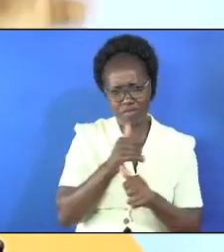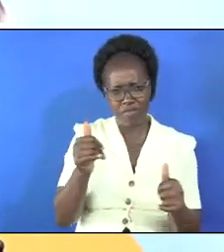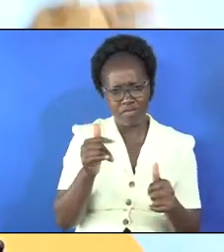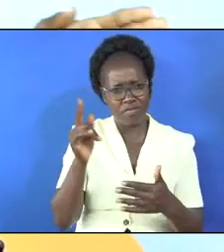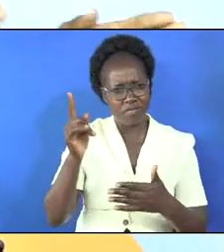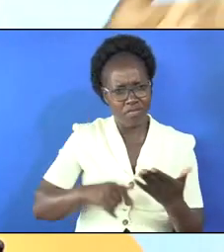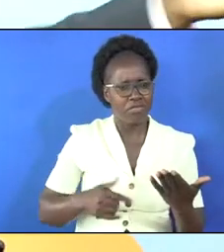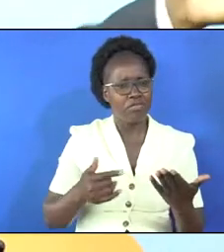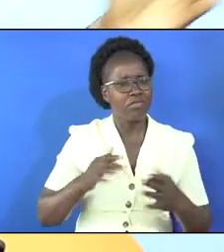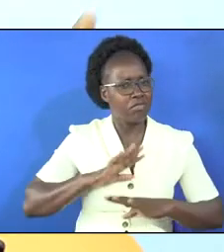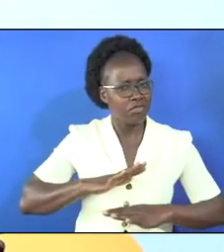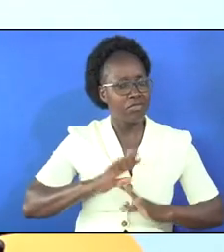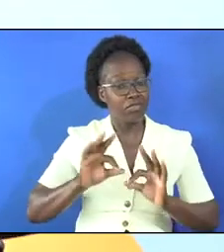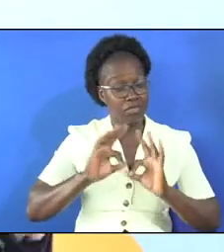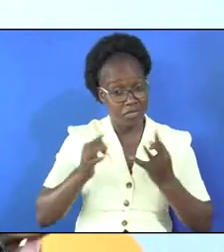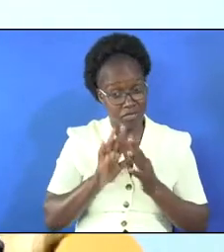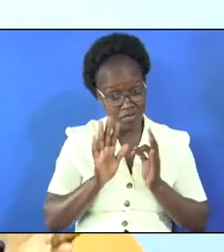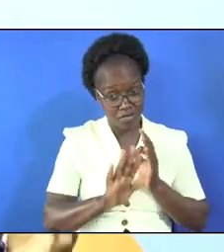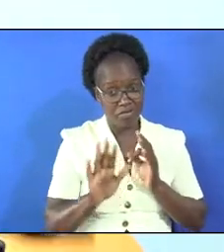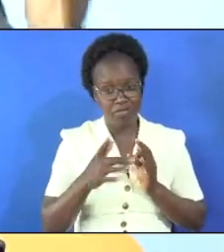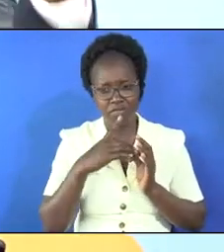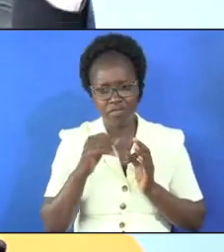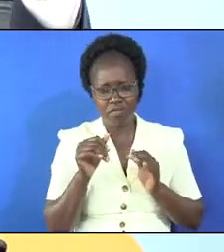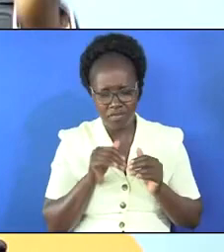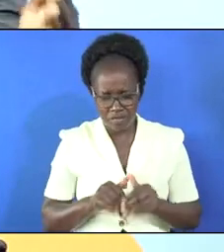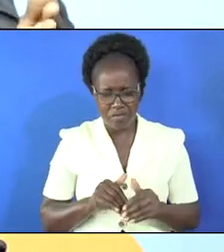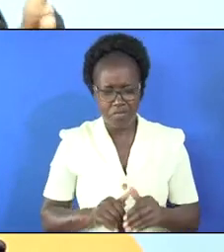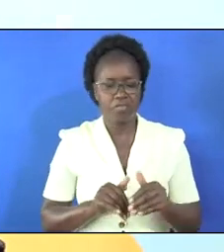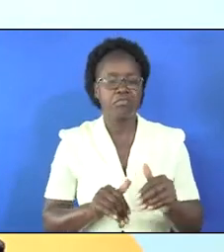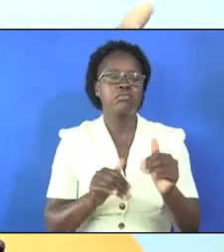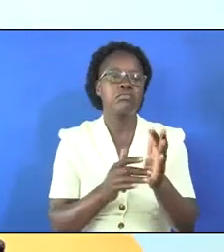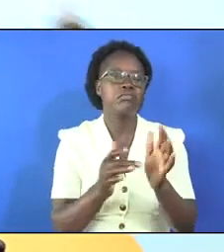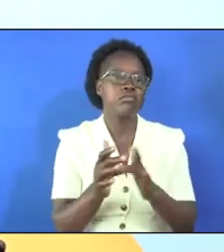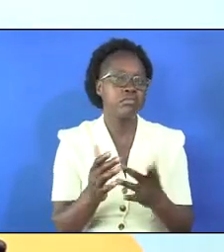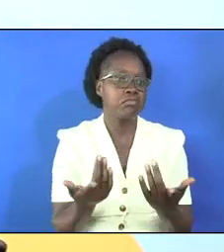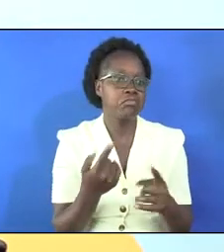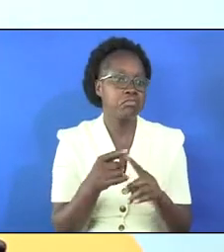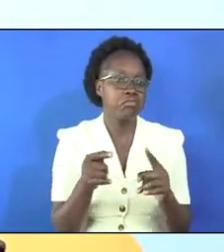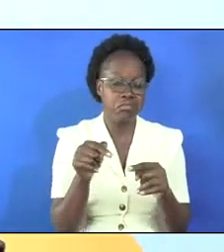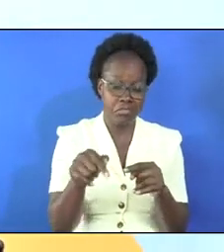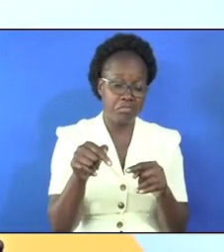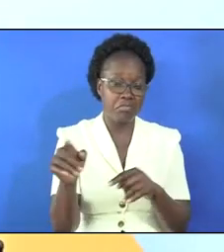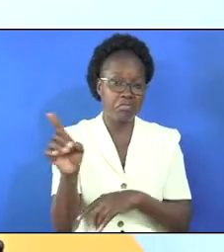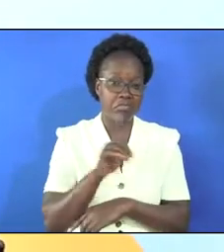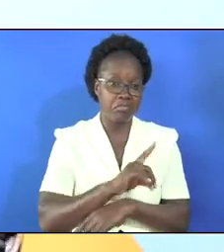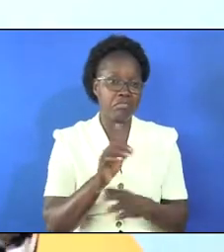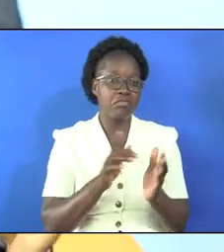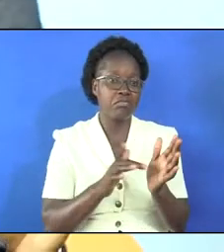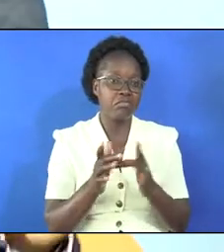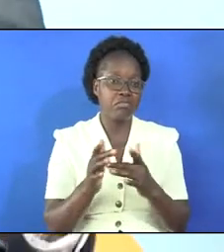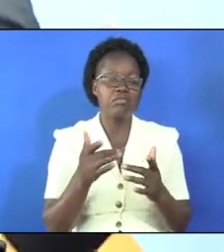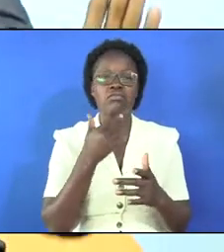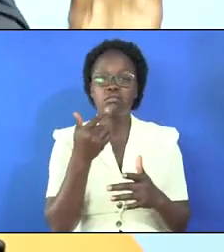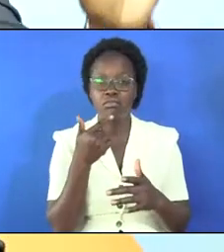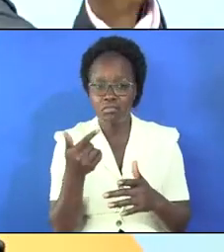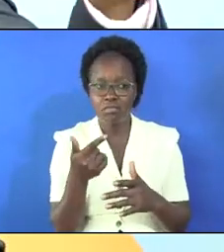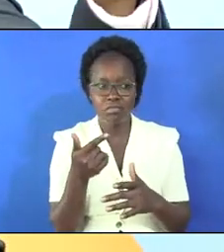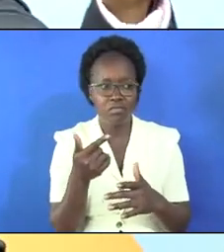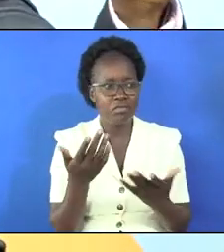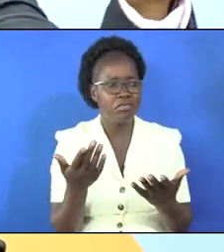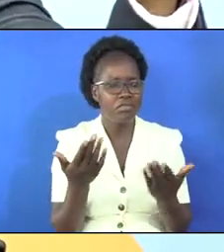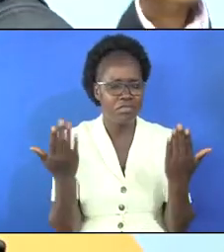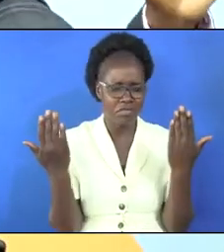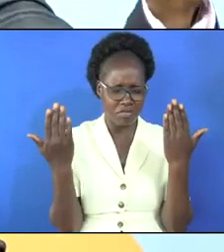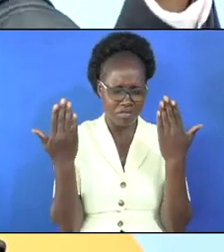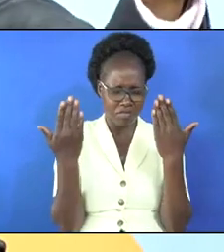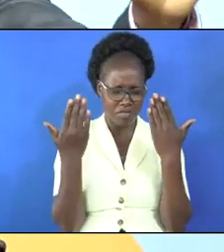what was enough for their families and so they were following jesus but at this particular time the bible is saying it was